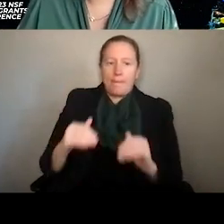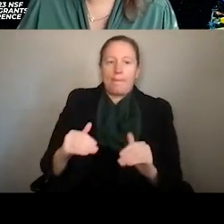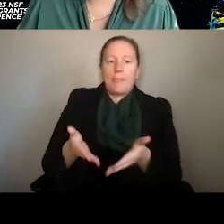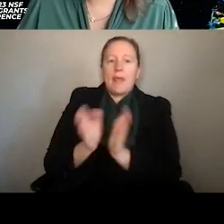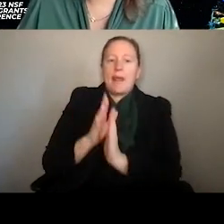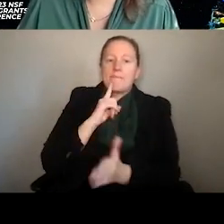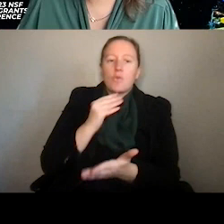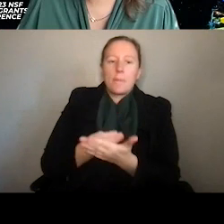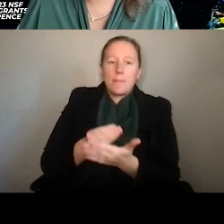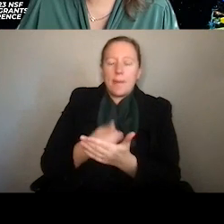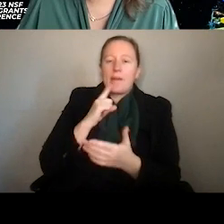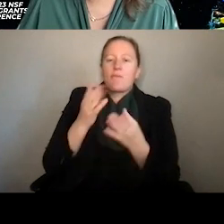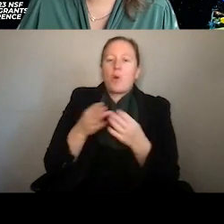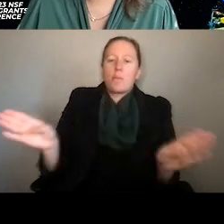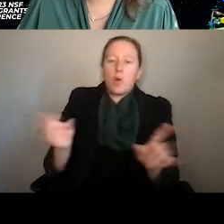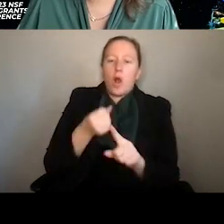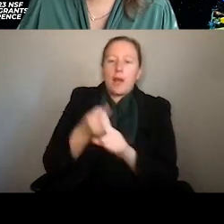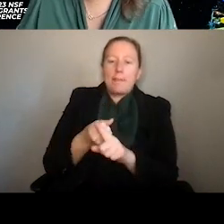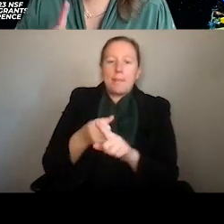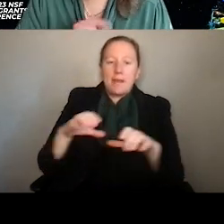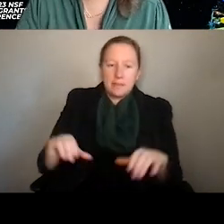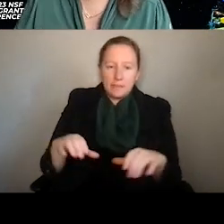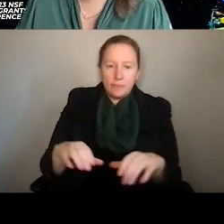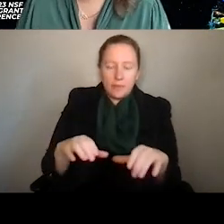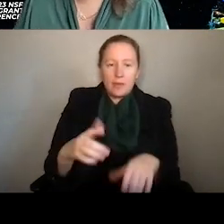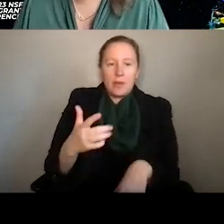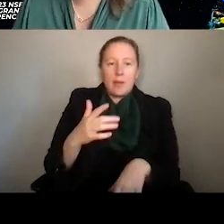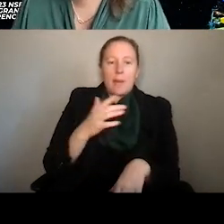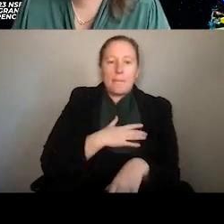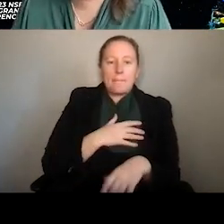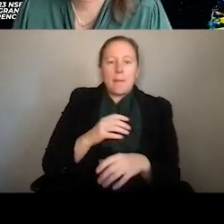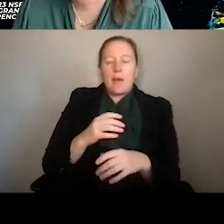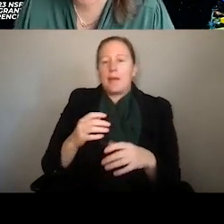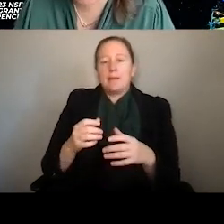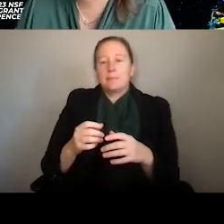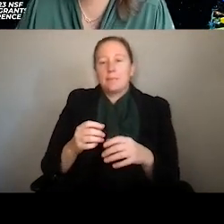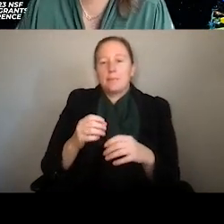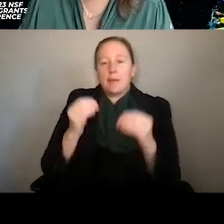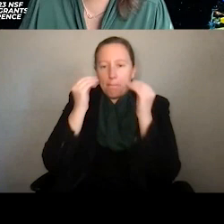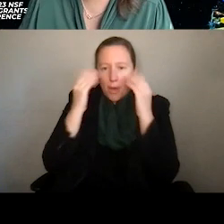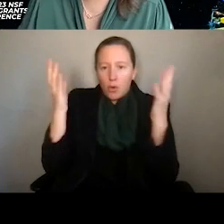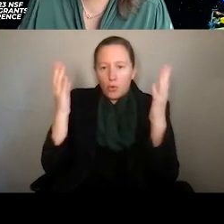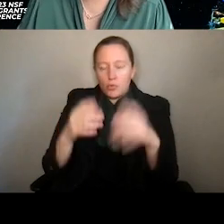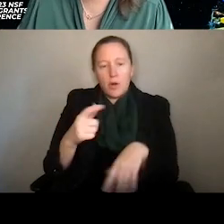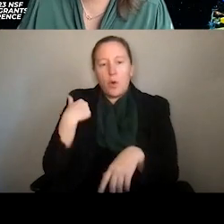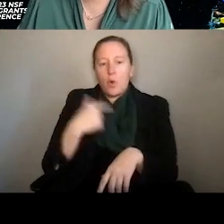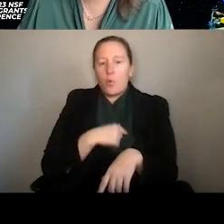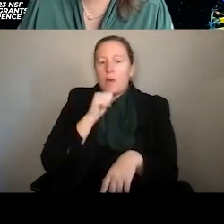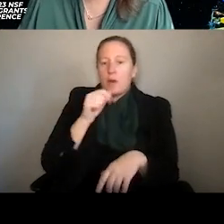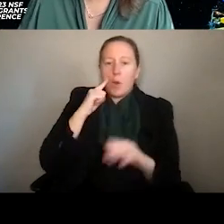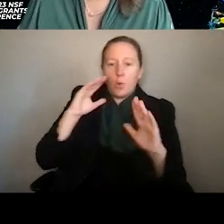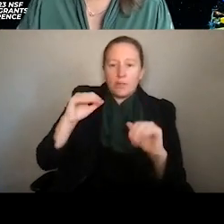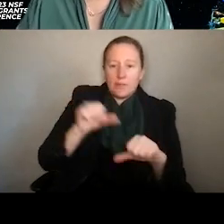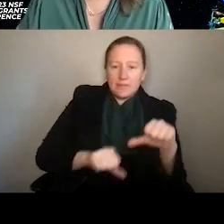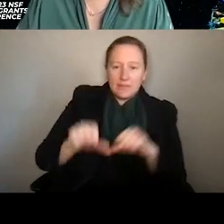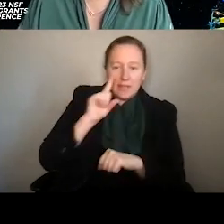ask for money for your broader impacts activities. And I'm going to put what I call my eruption for emphasis here because we don't expect you to do science for free.